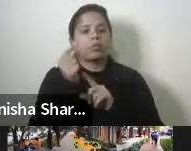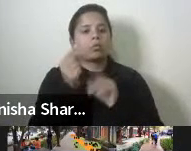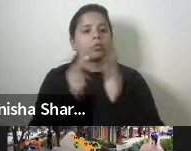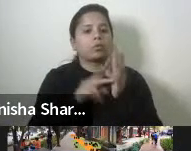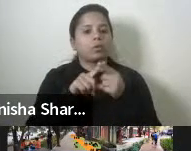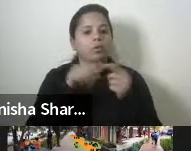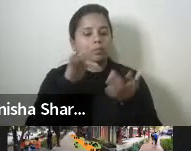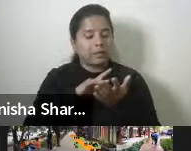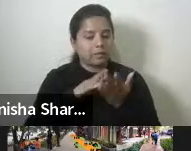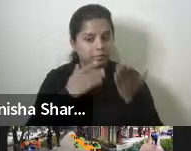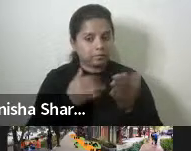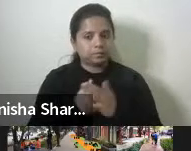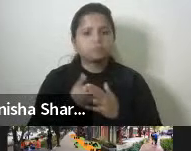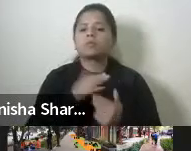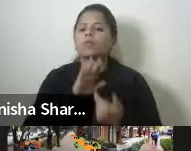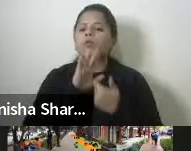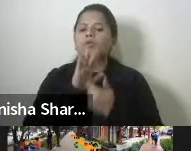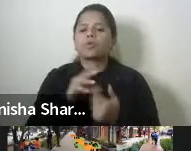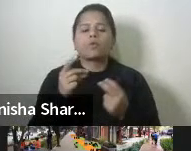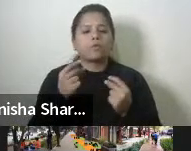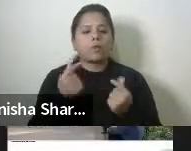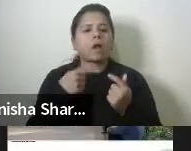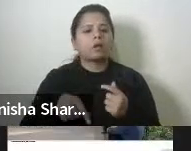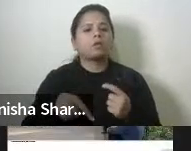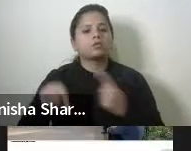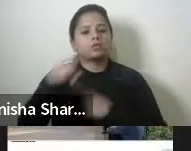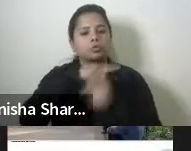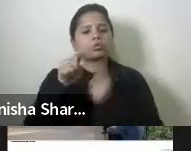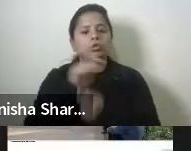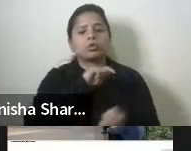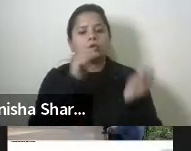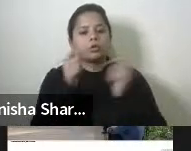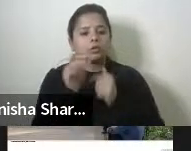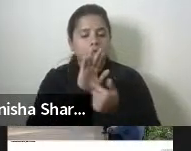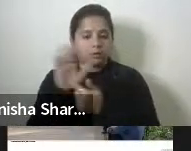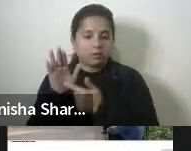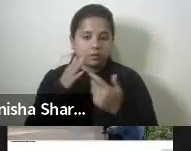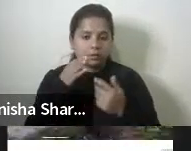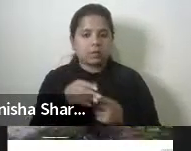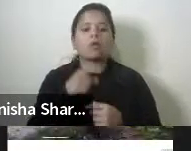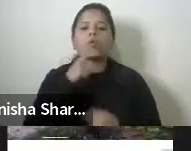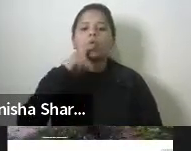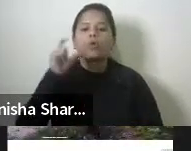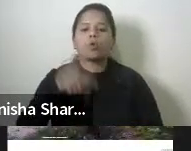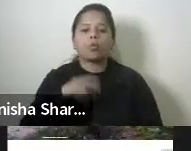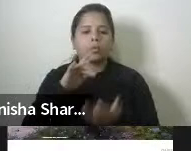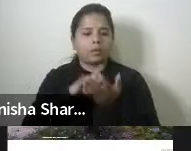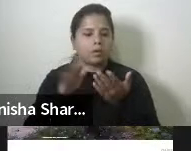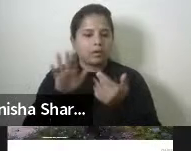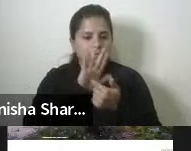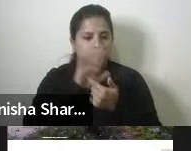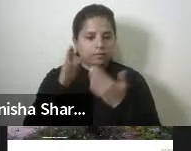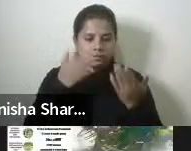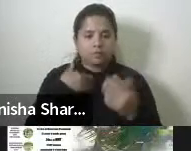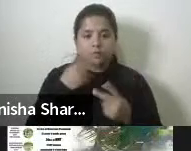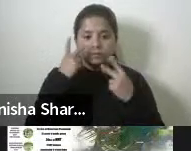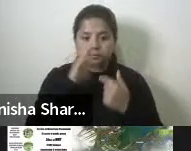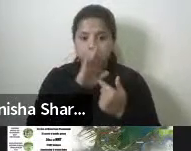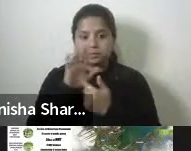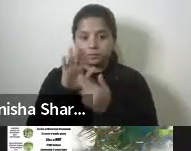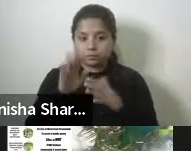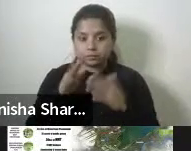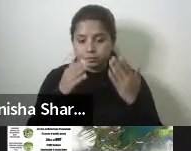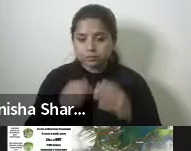where again, I'll just show you the quick transformation. And, uh, this is in, uh, Coimbatore where we're showing you the, you know, and, uh,